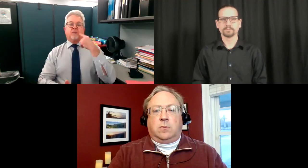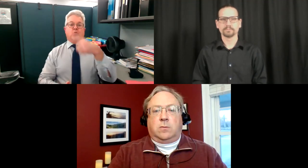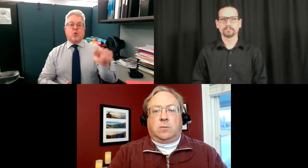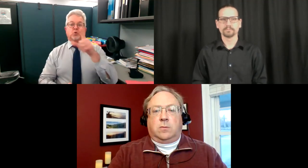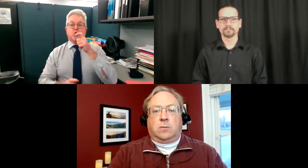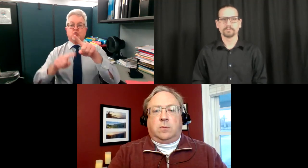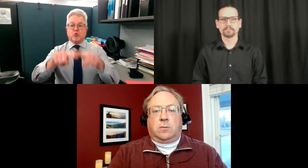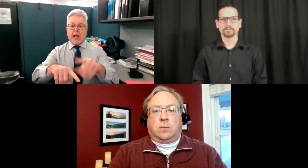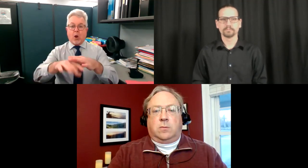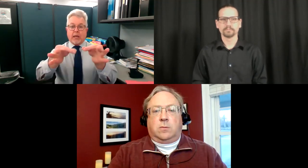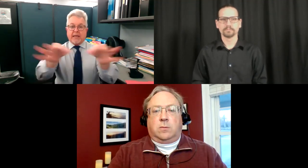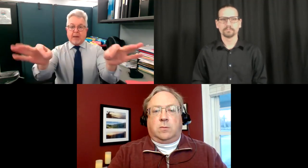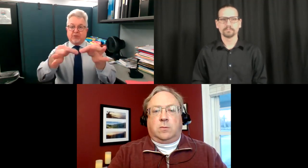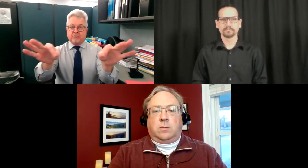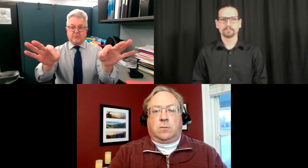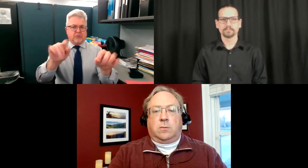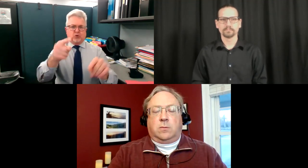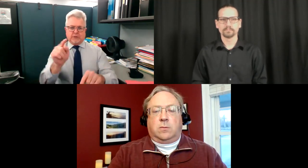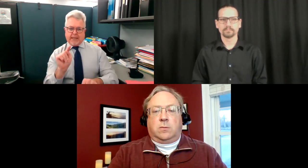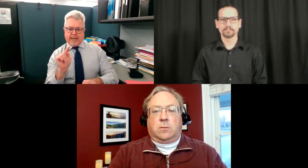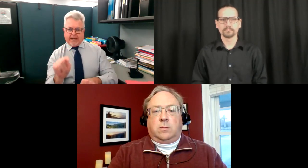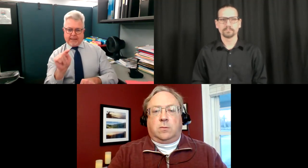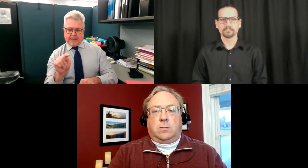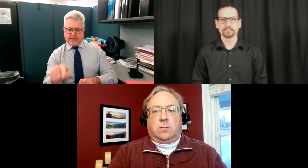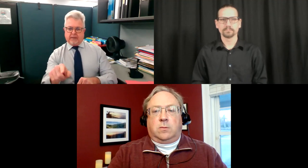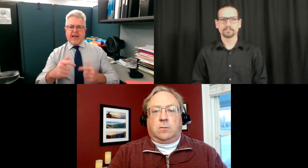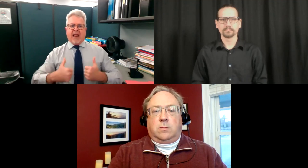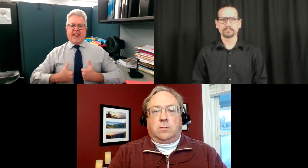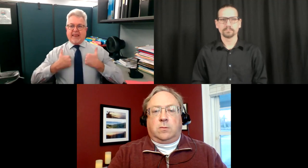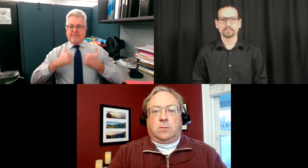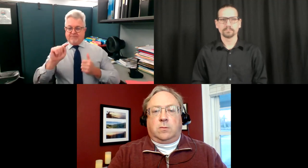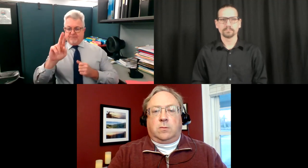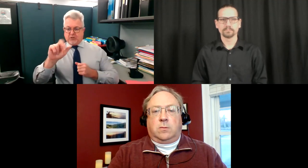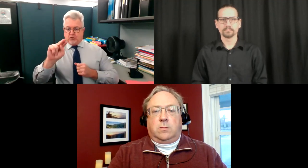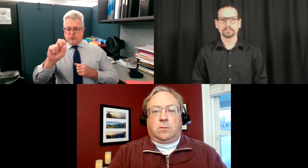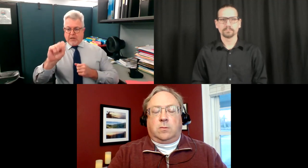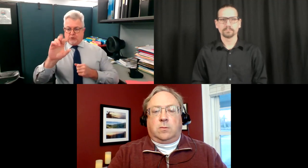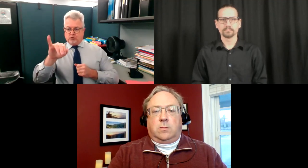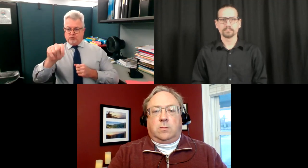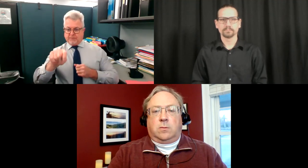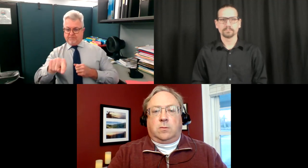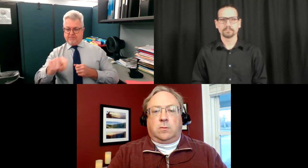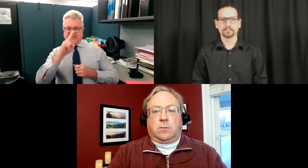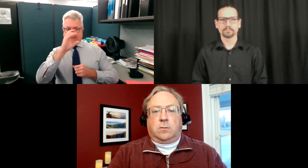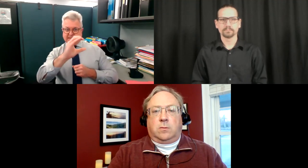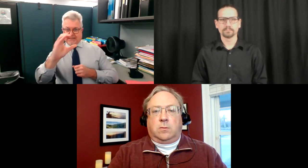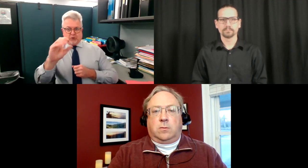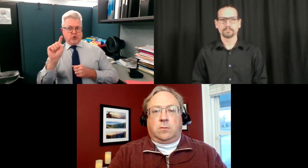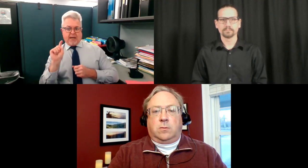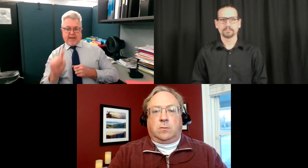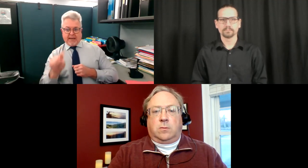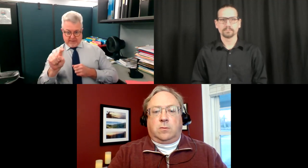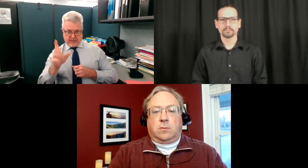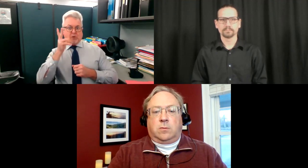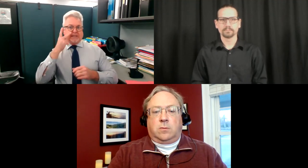interpreter on screen, and for those of you rely on captioning, just click on the bottom of your screen where it says live